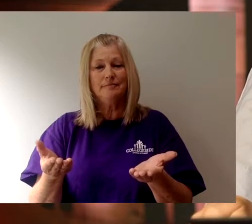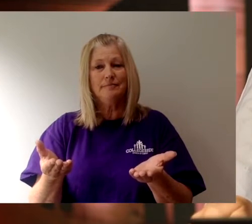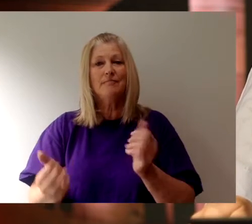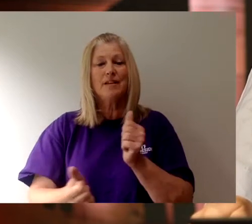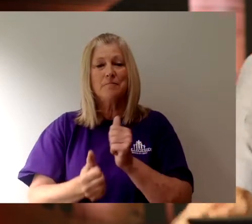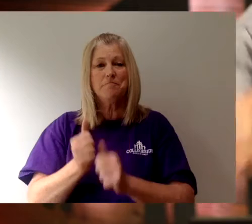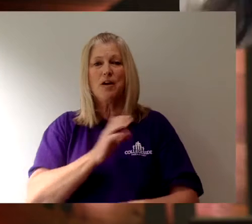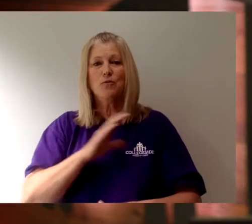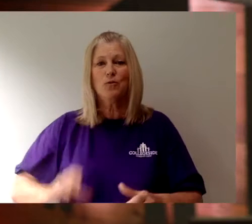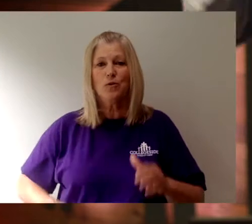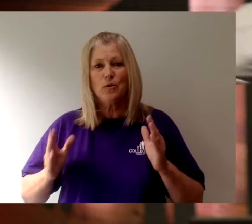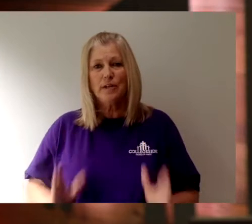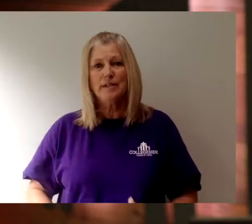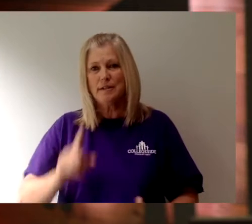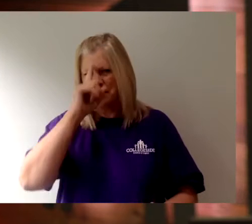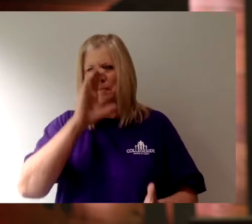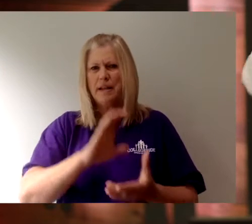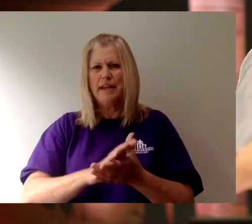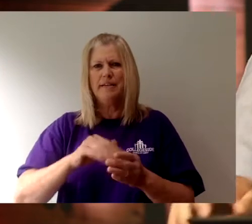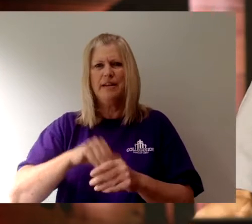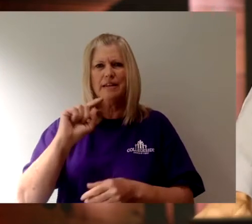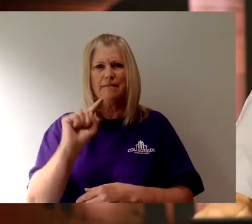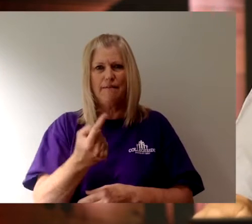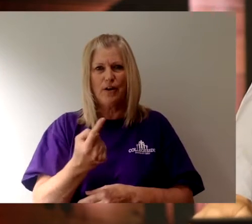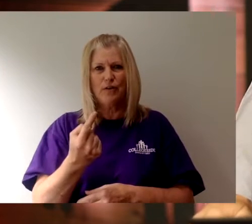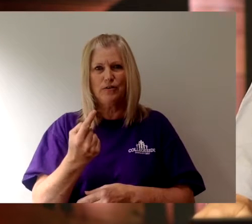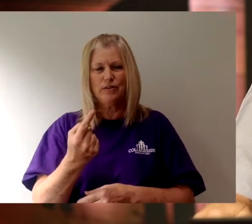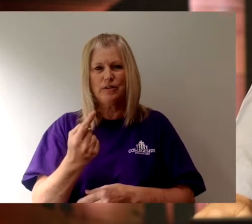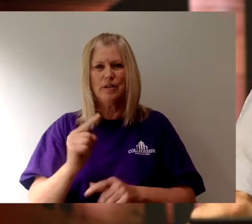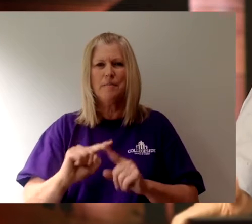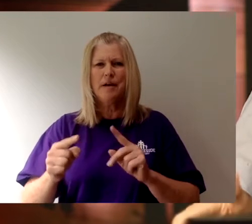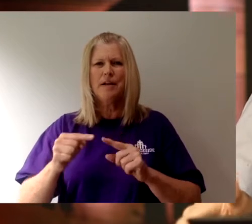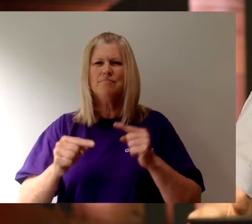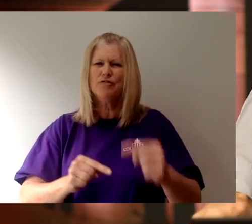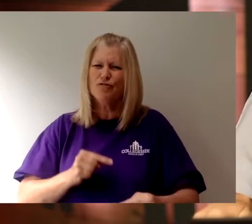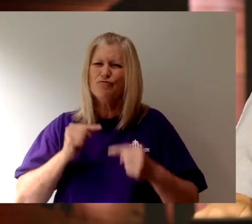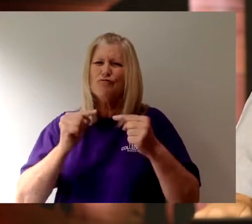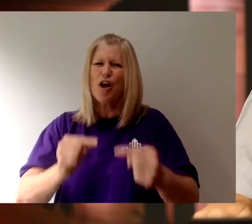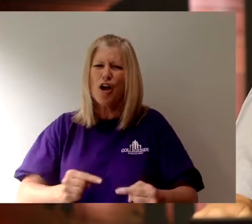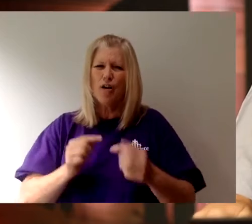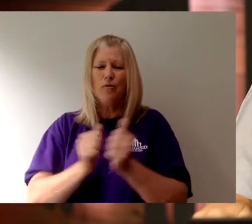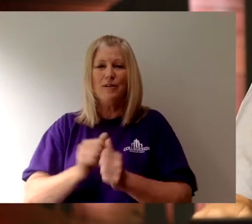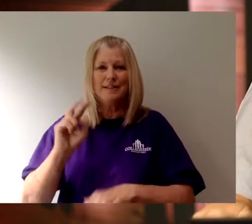Most Christians believe in the first but struggle with the second.